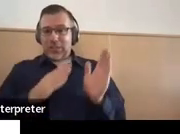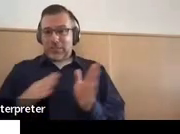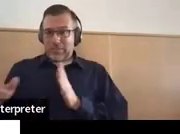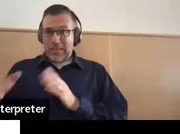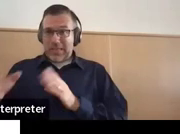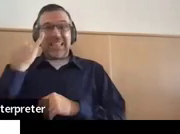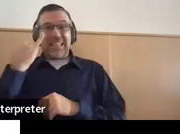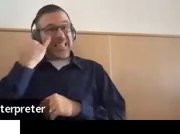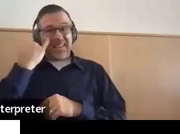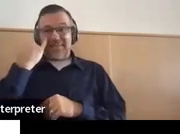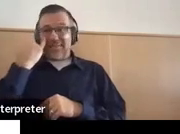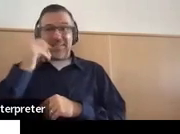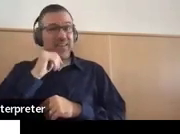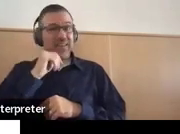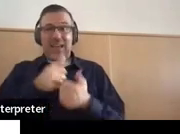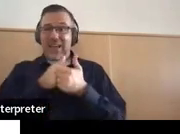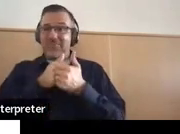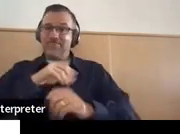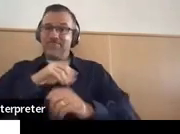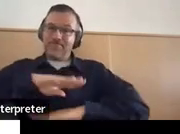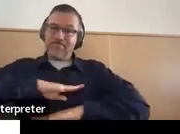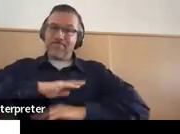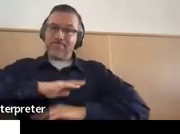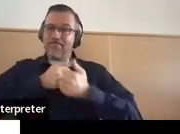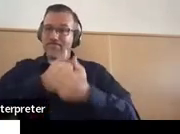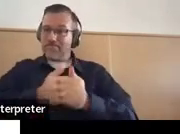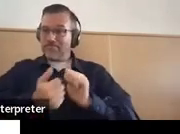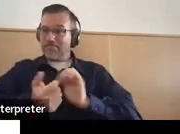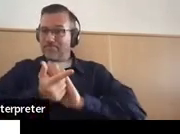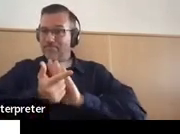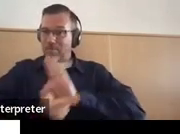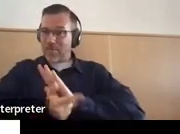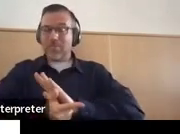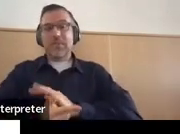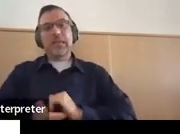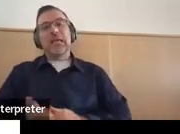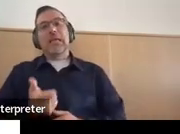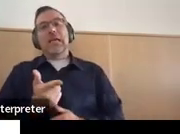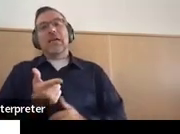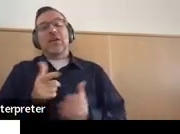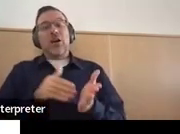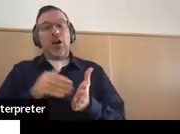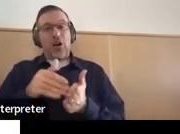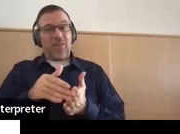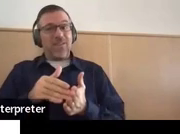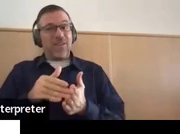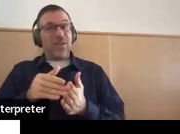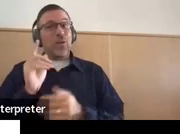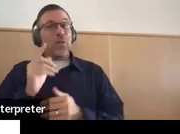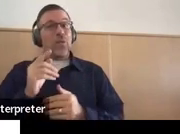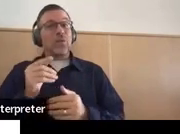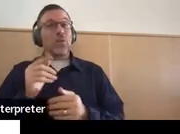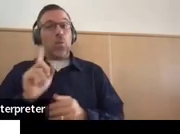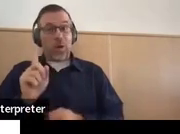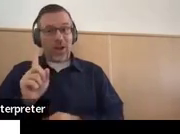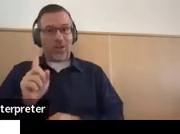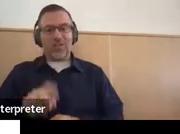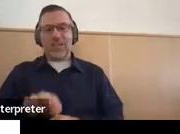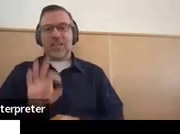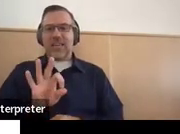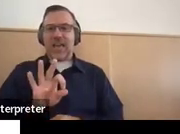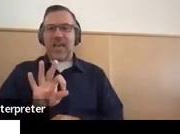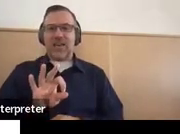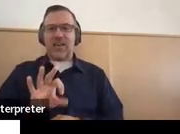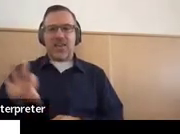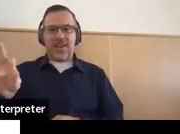I am going to hazard a guess that so many more times it's 9F than anything else. This is